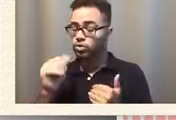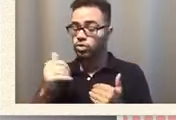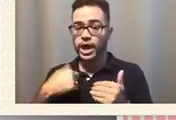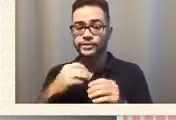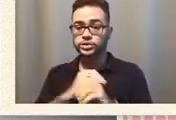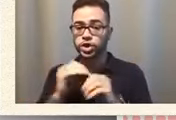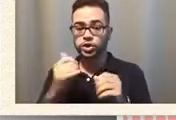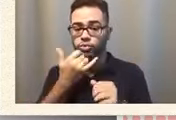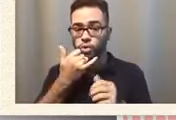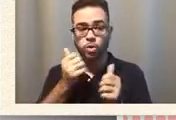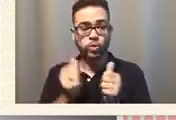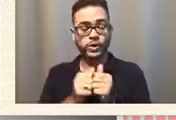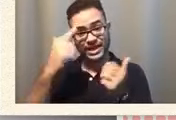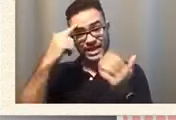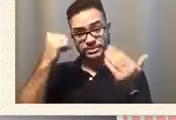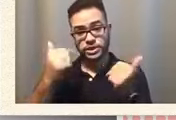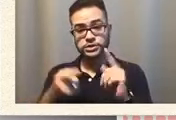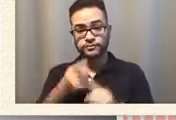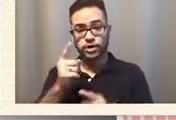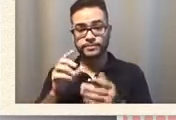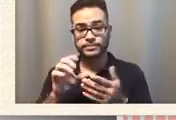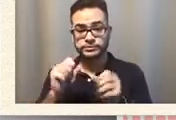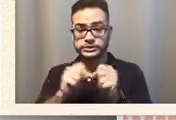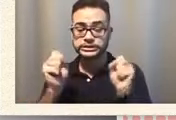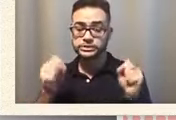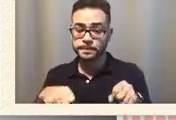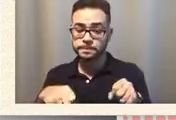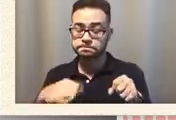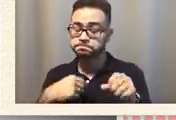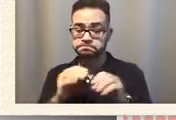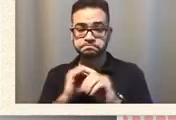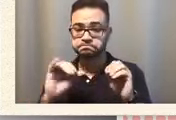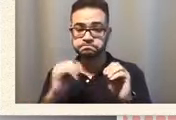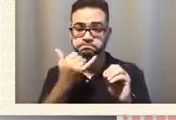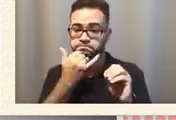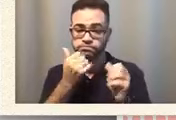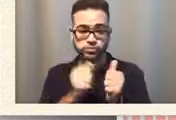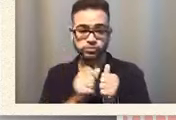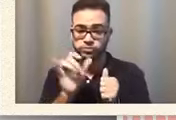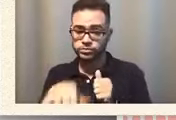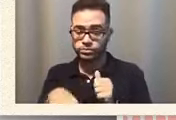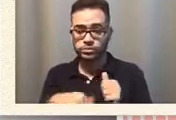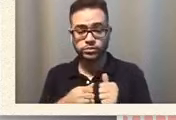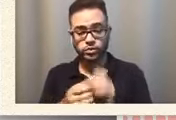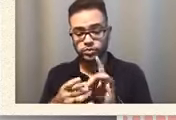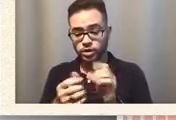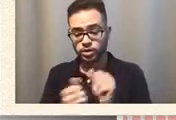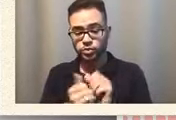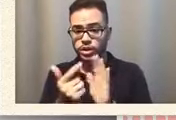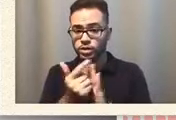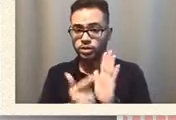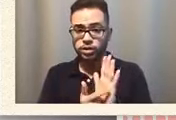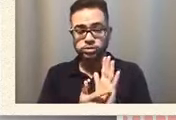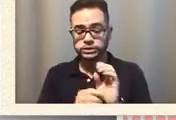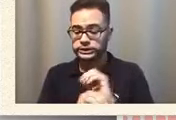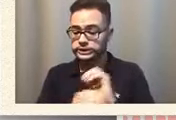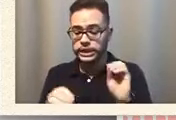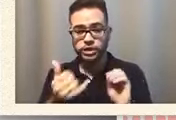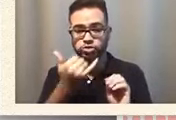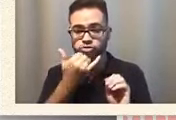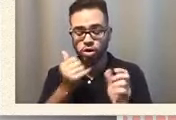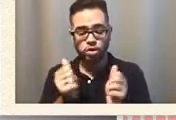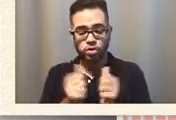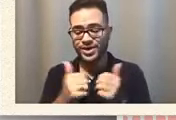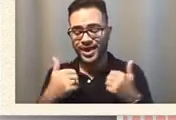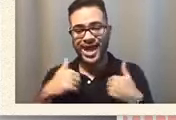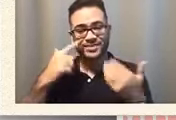system nothing wrong with having expectations based on the law nothing is wrong with having expectations expectations